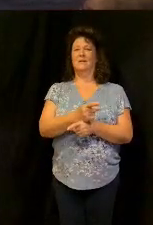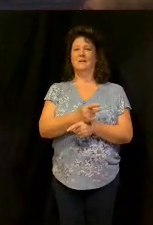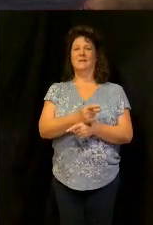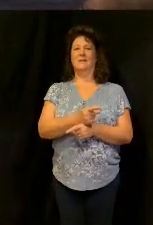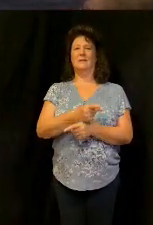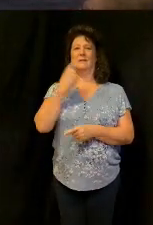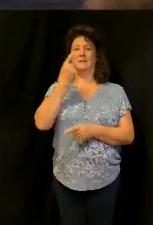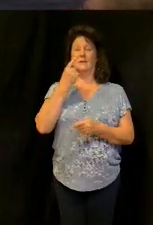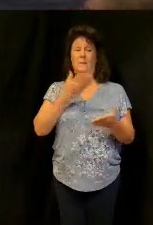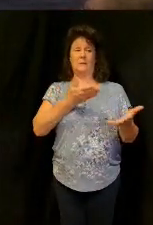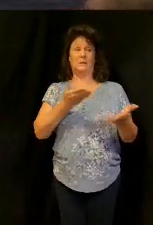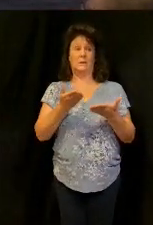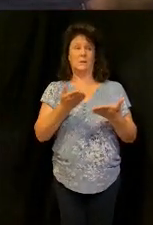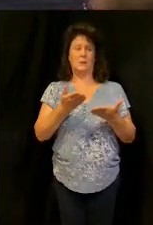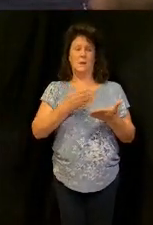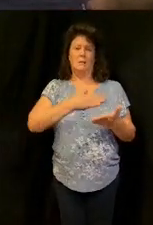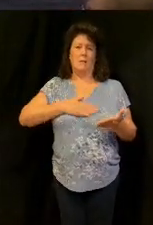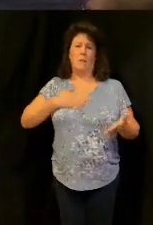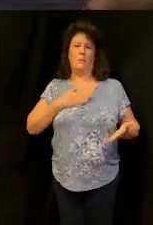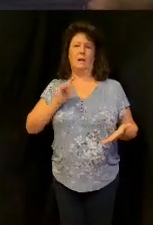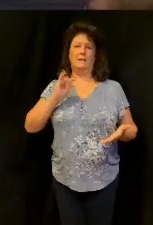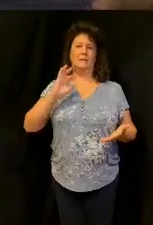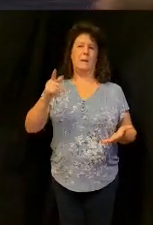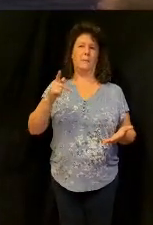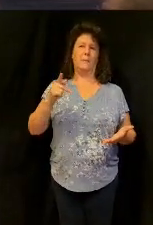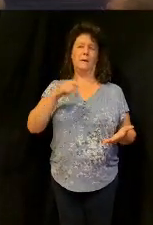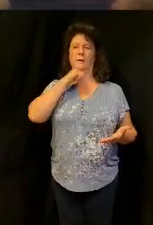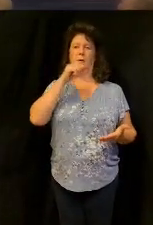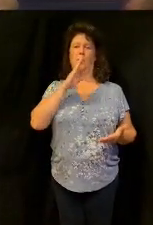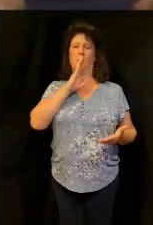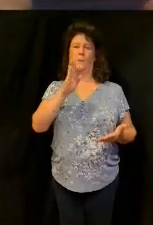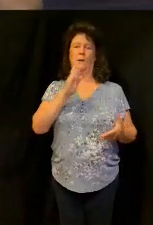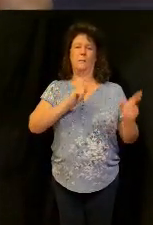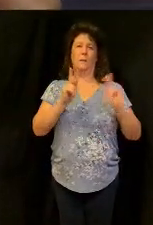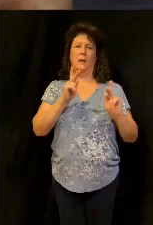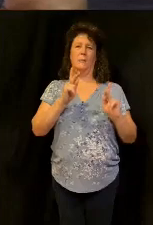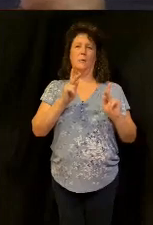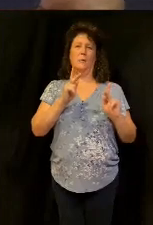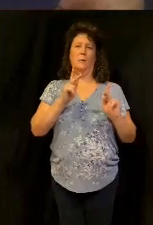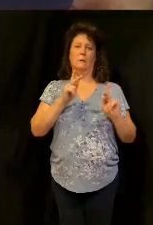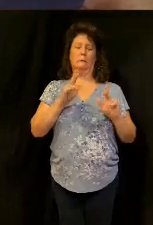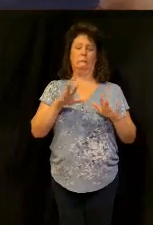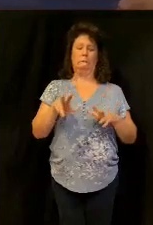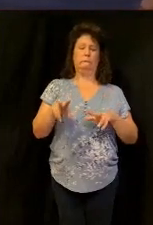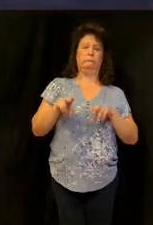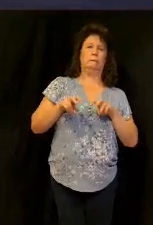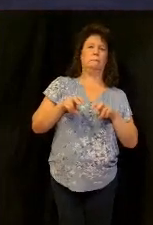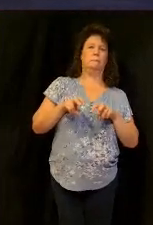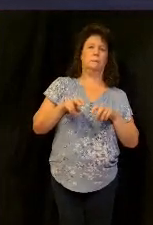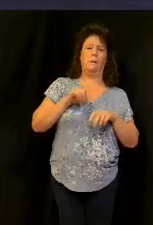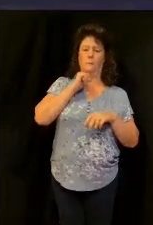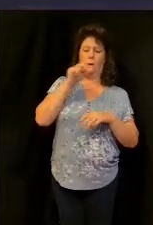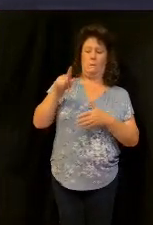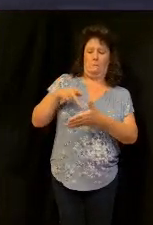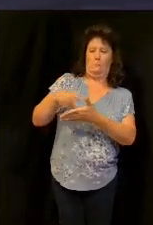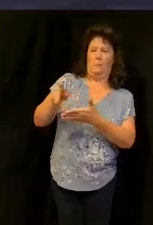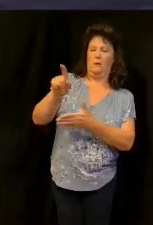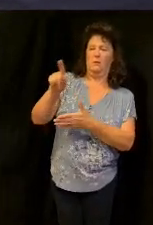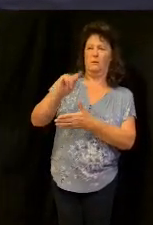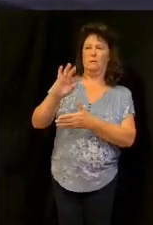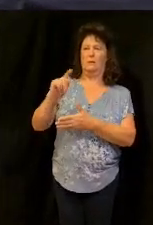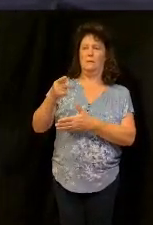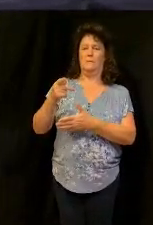please tip them please don't be the people tip them good what if they do bad